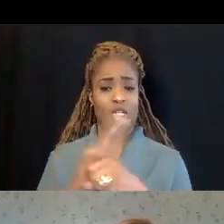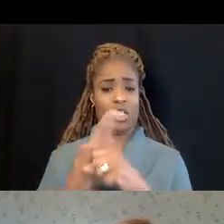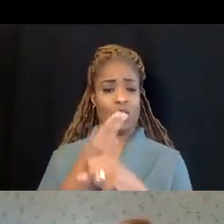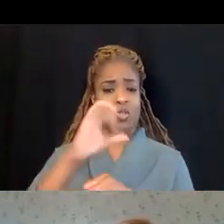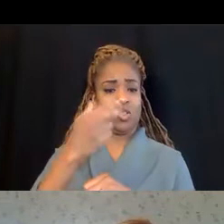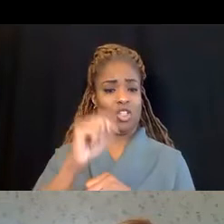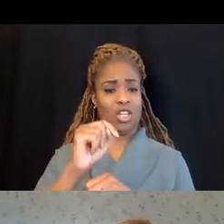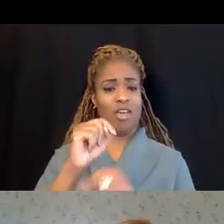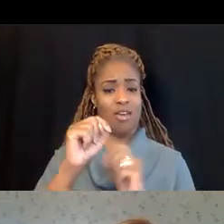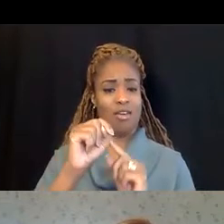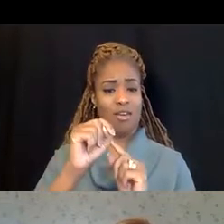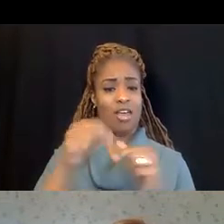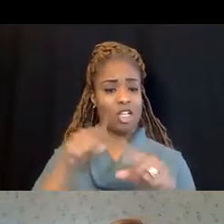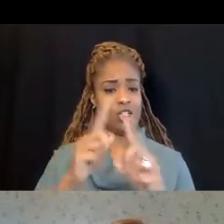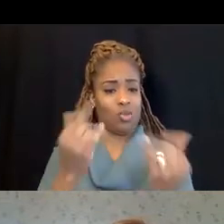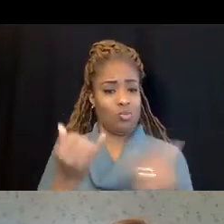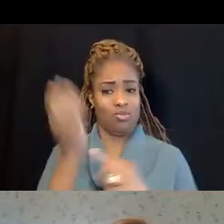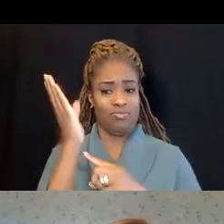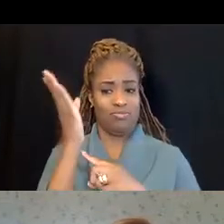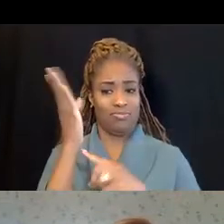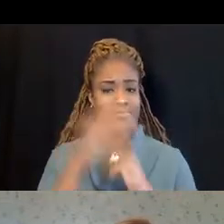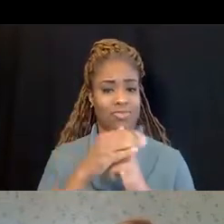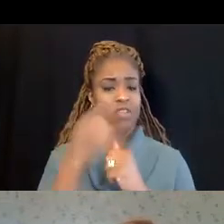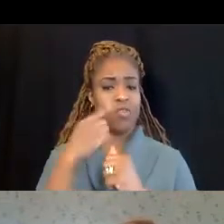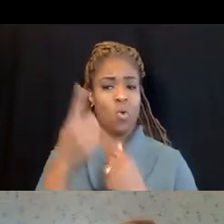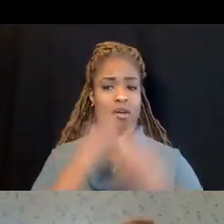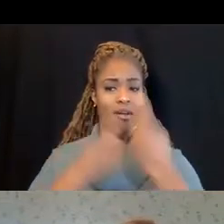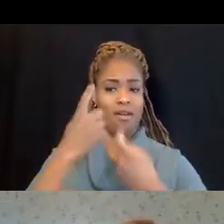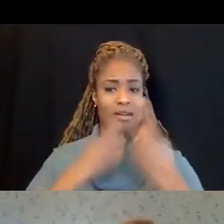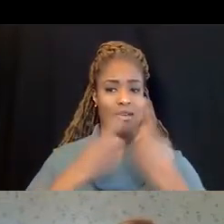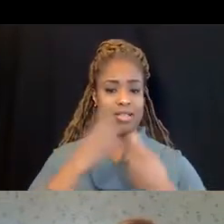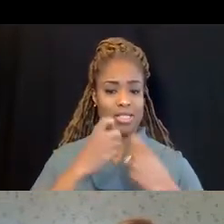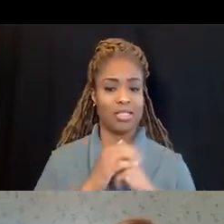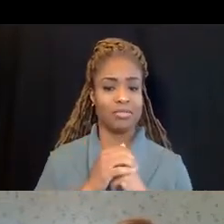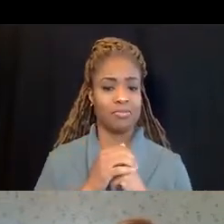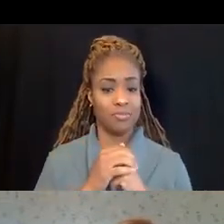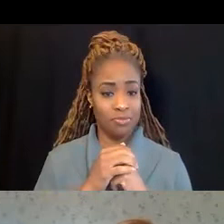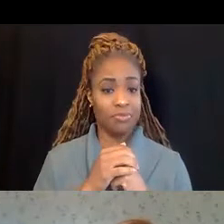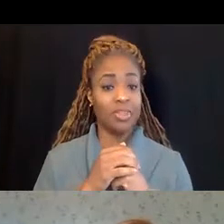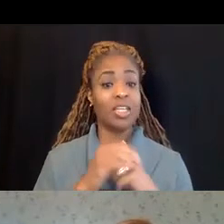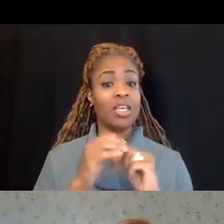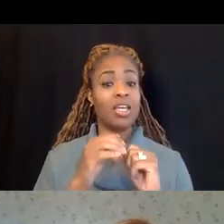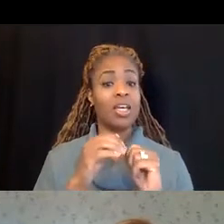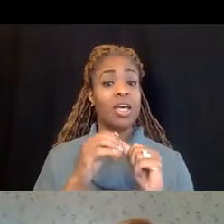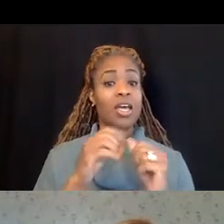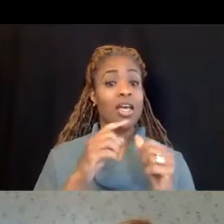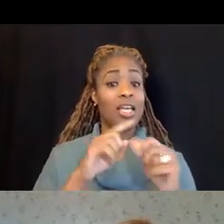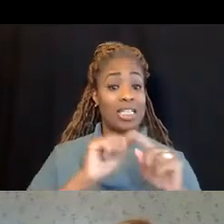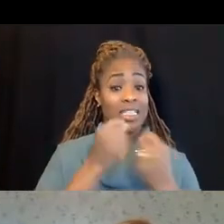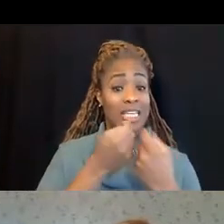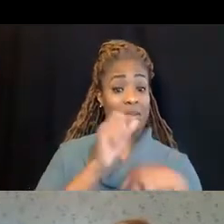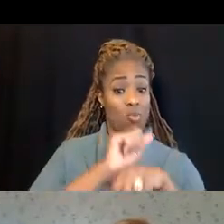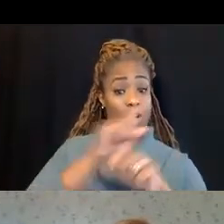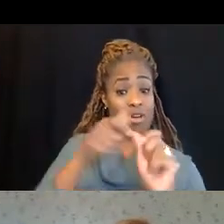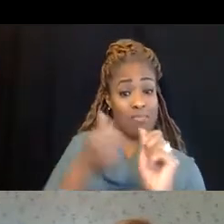chat feature during the presentation to ask questions. That can be addressed by our team behind the scenes.